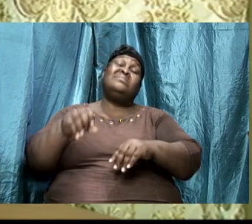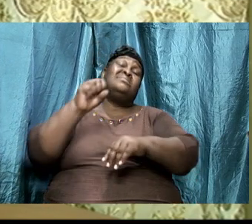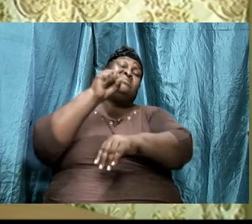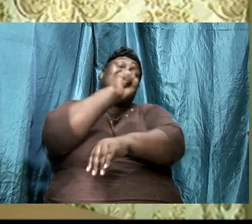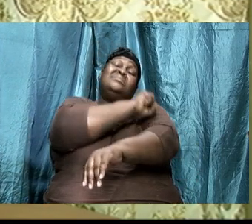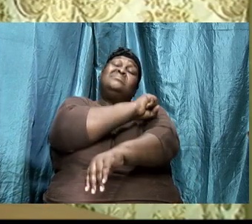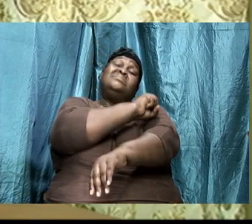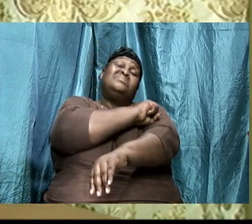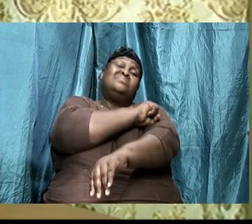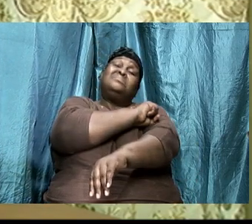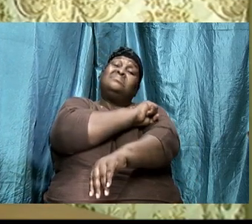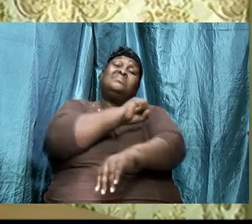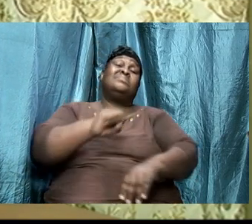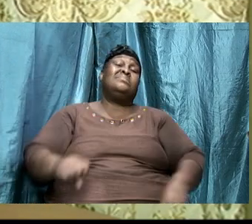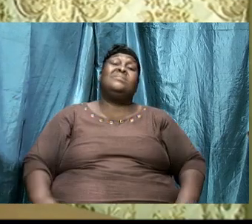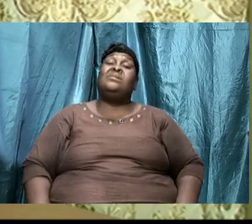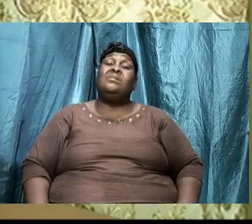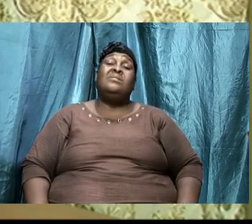did